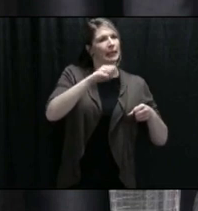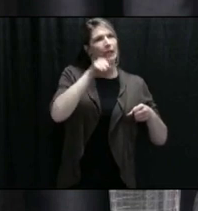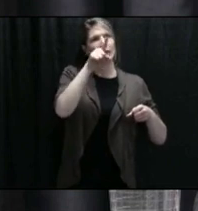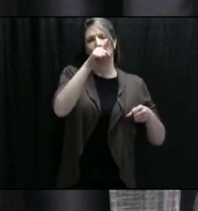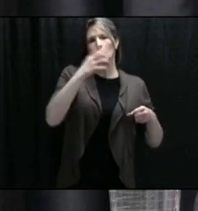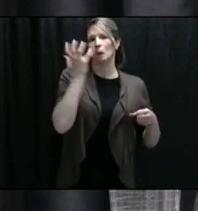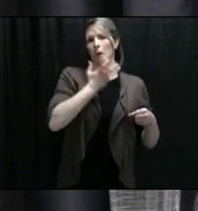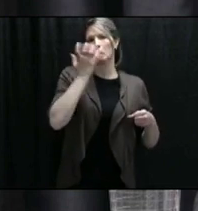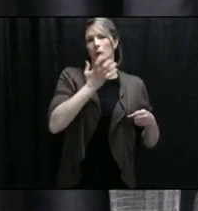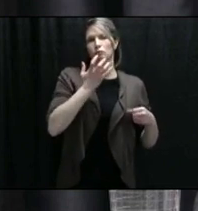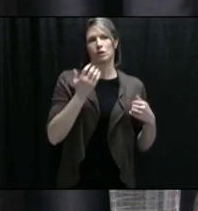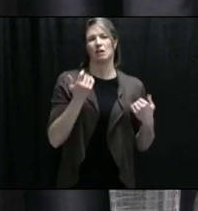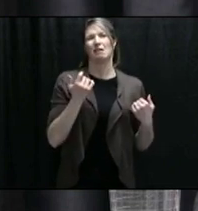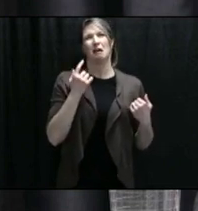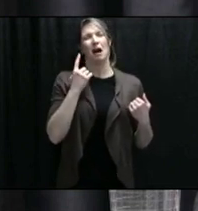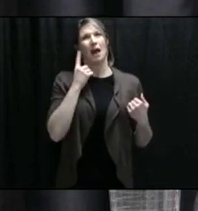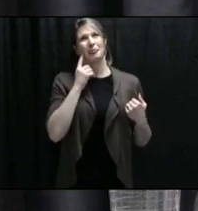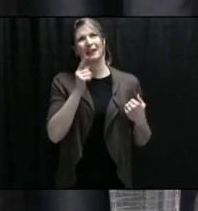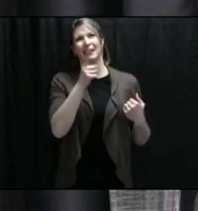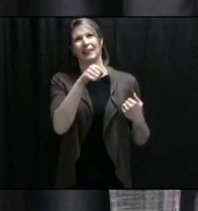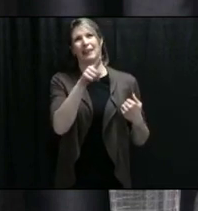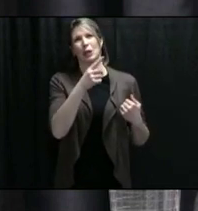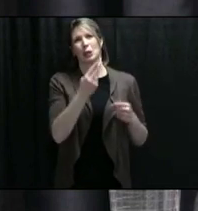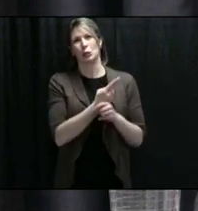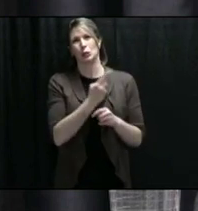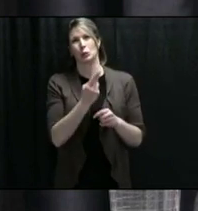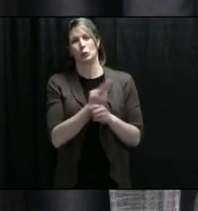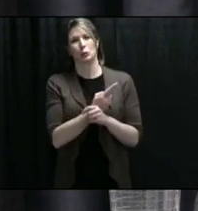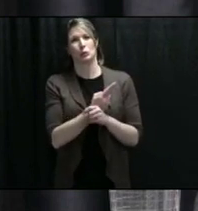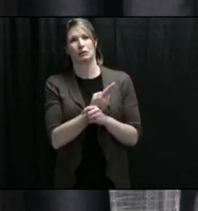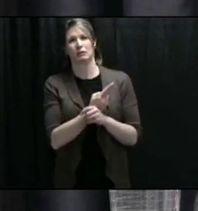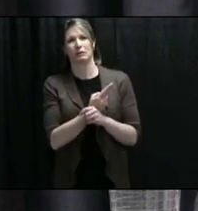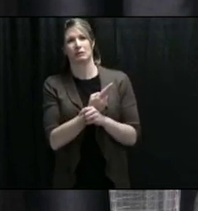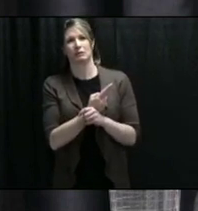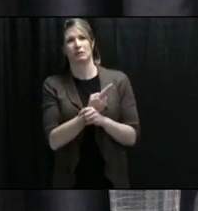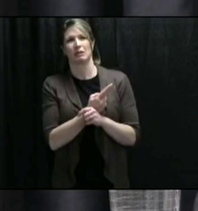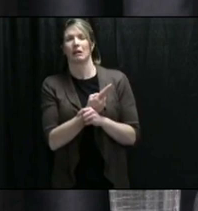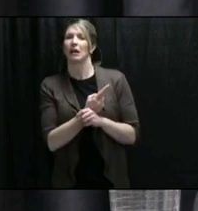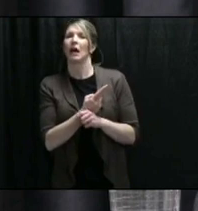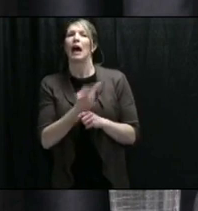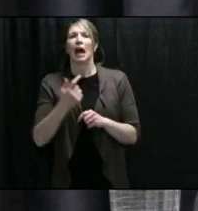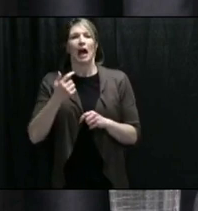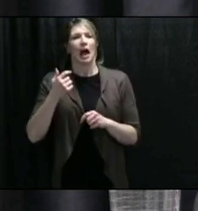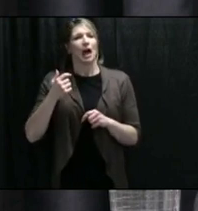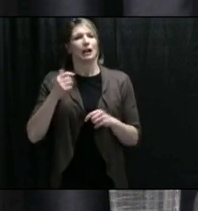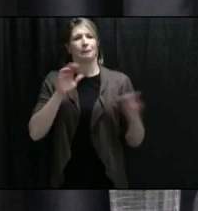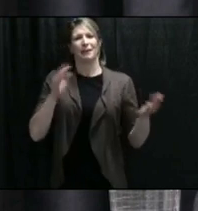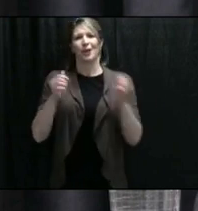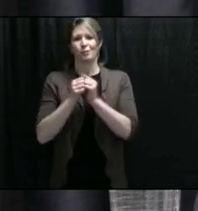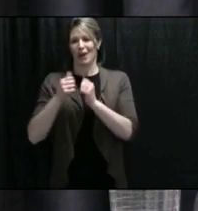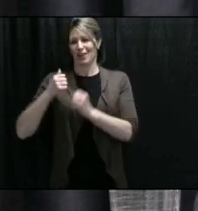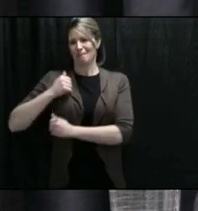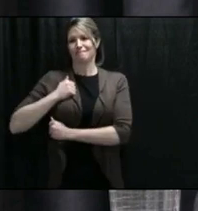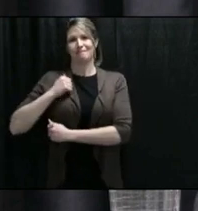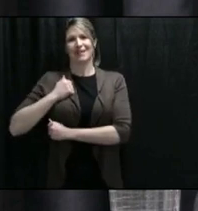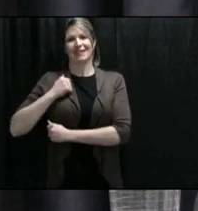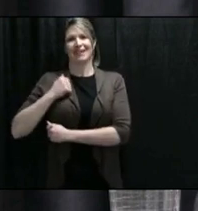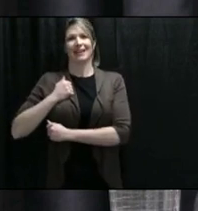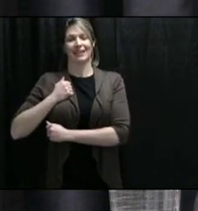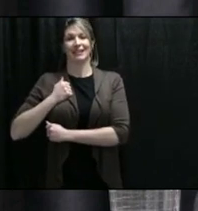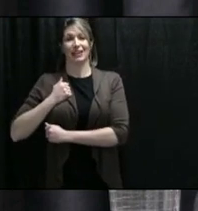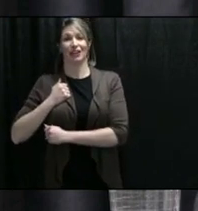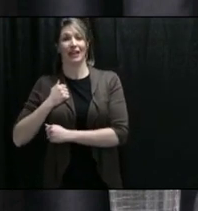think the analogy was there is always a Canadian supply for military, ammunition and guns,